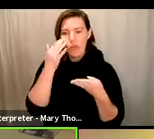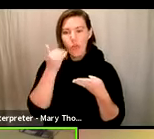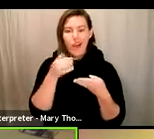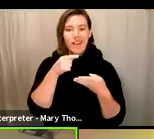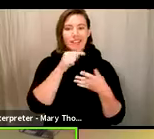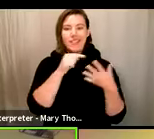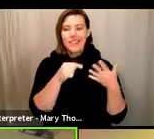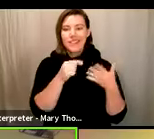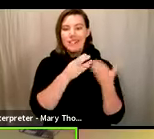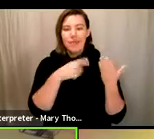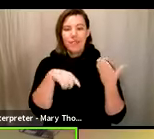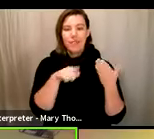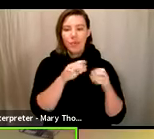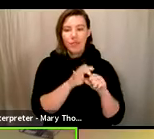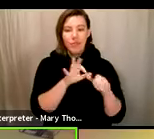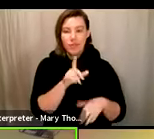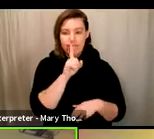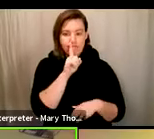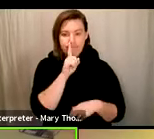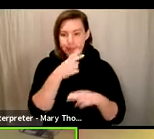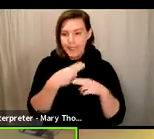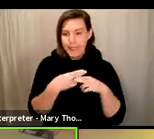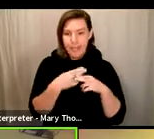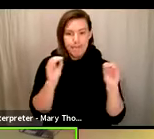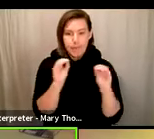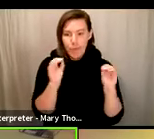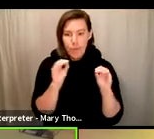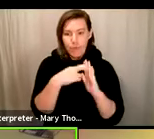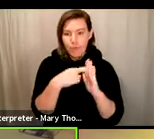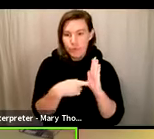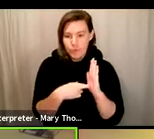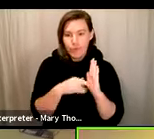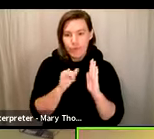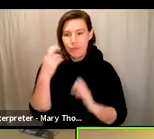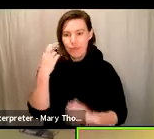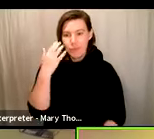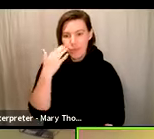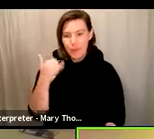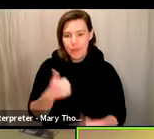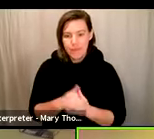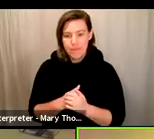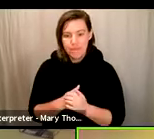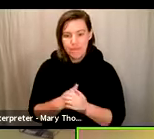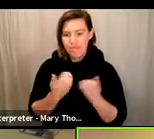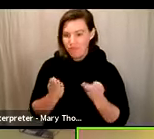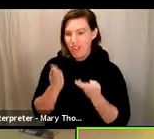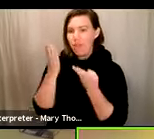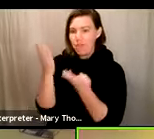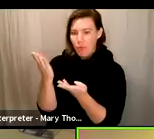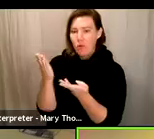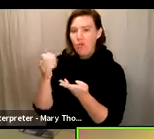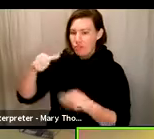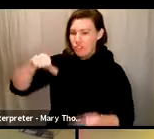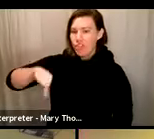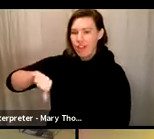all as the main reason. I move that we reject those ballots as well.